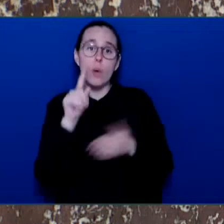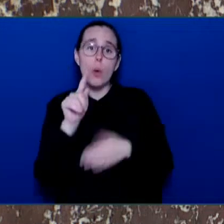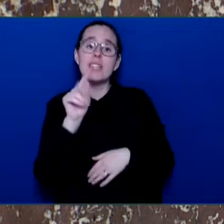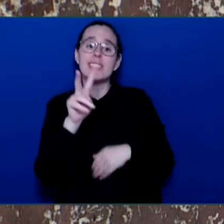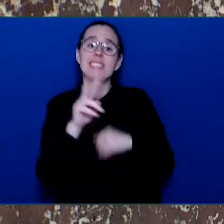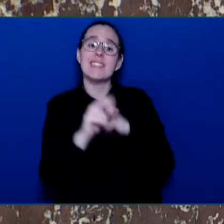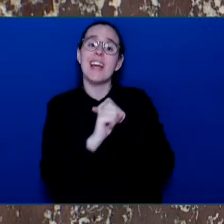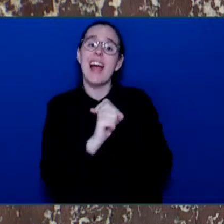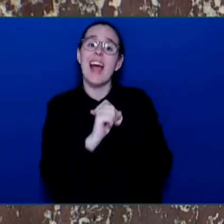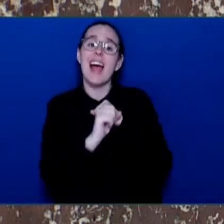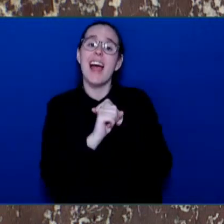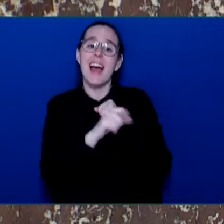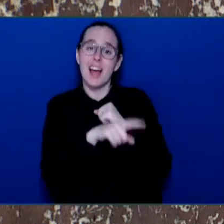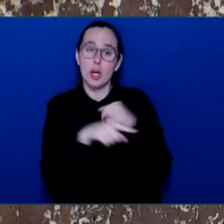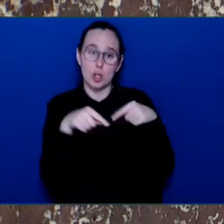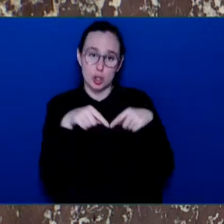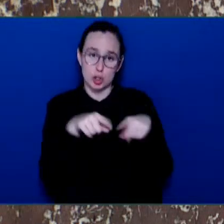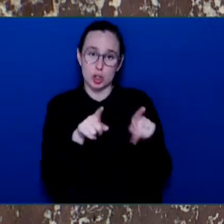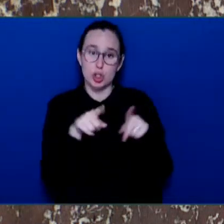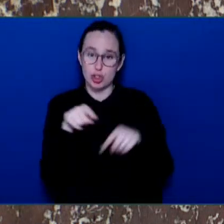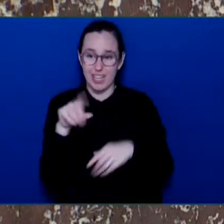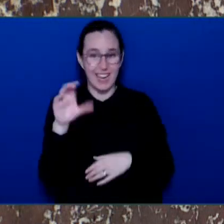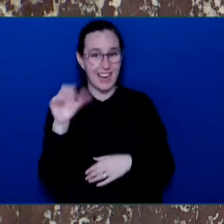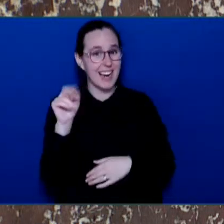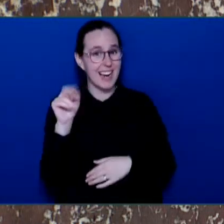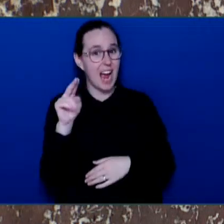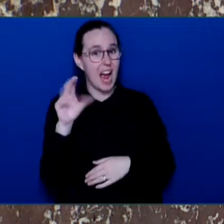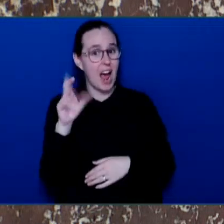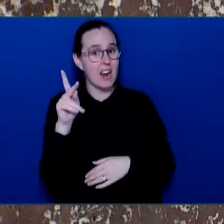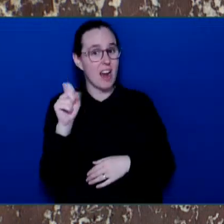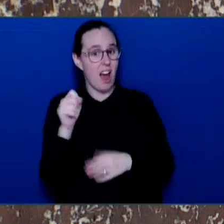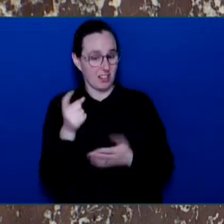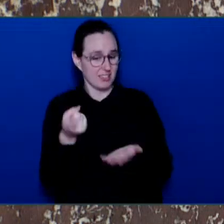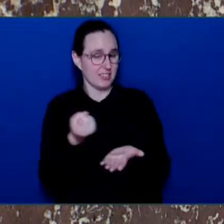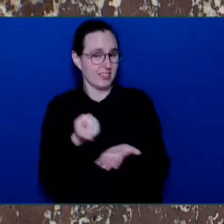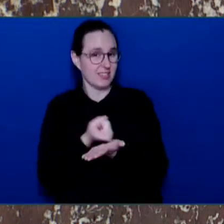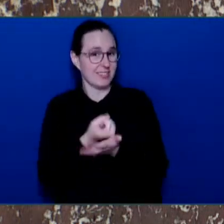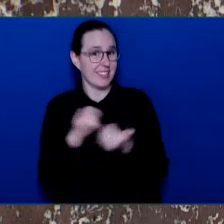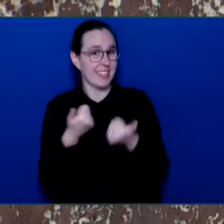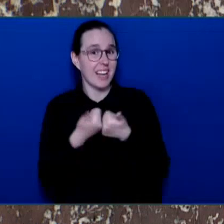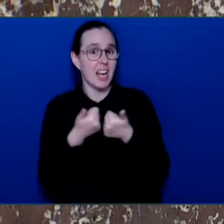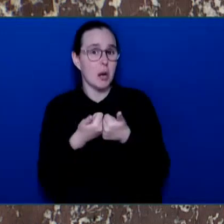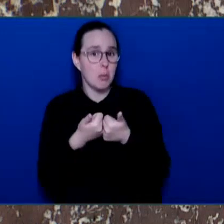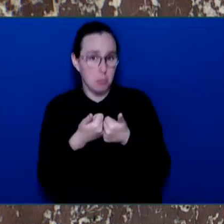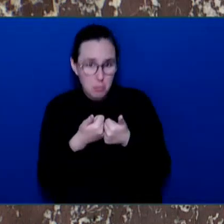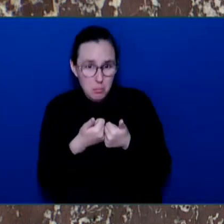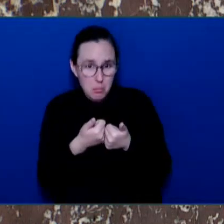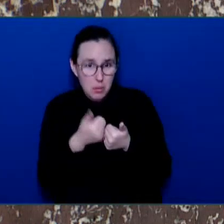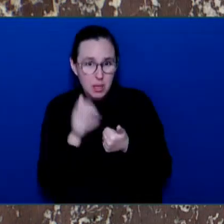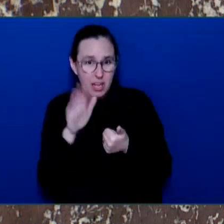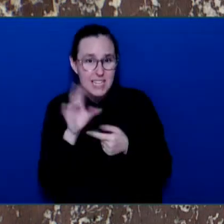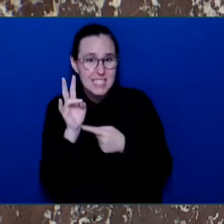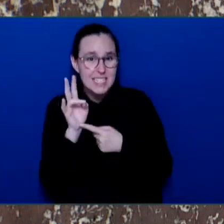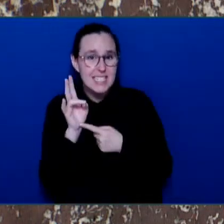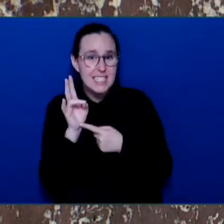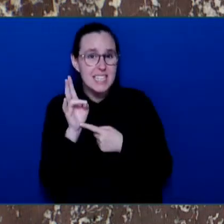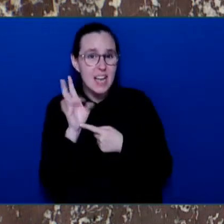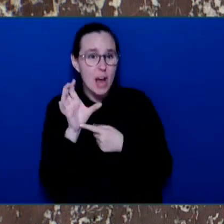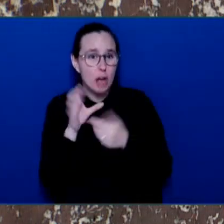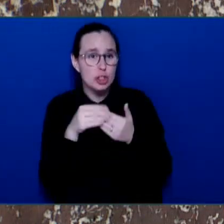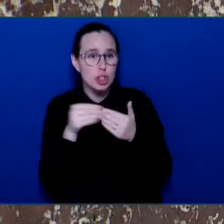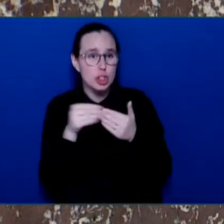during every game. That is $700 for every second spent on misleading Clean BC